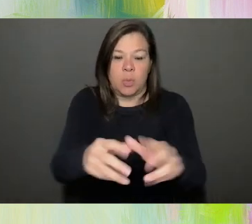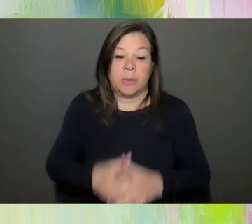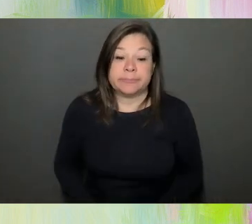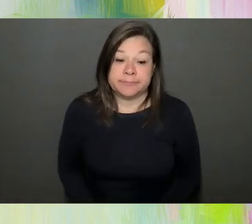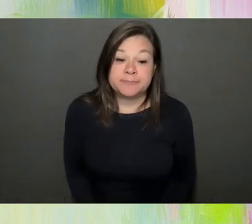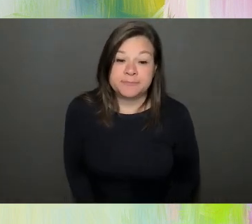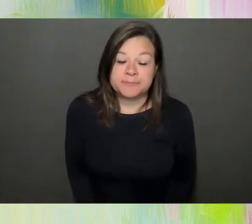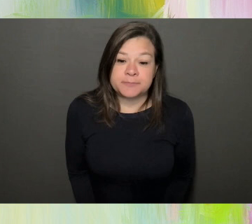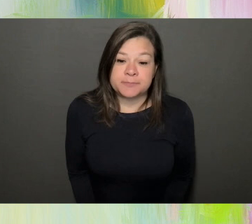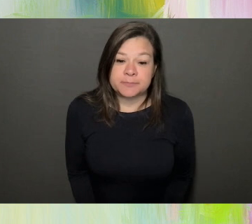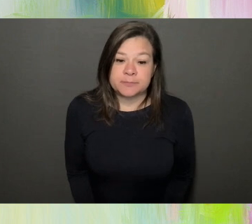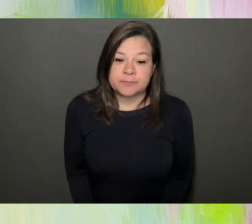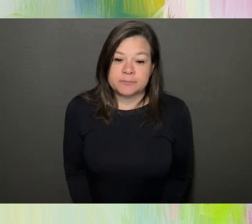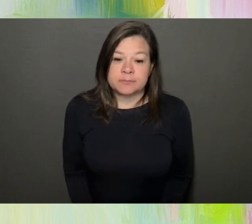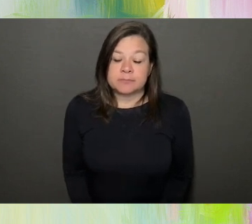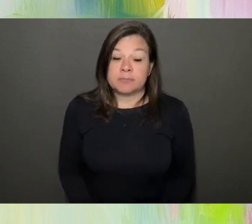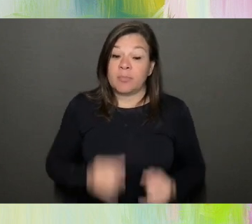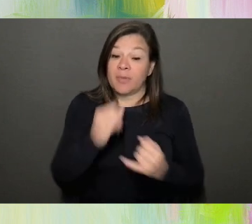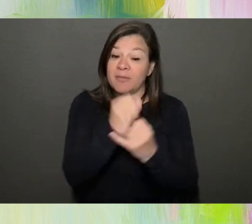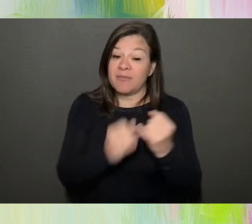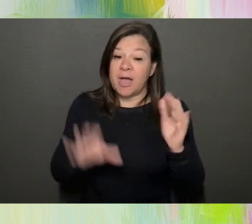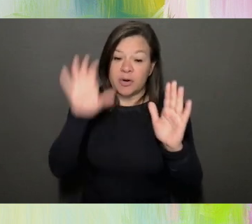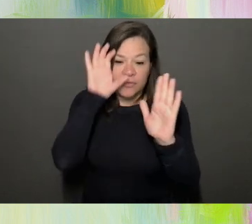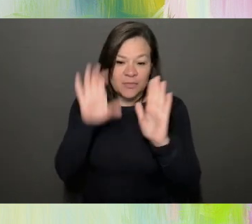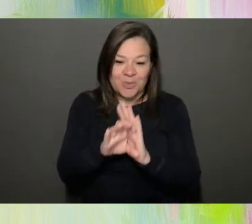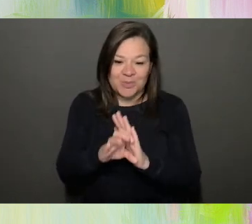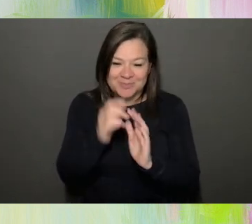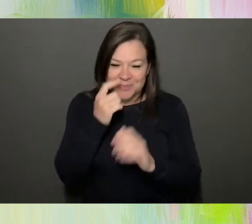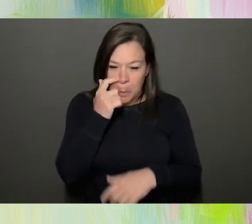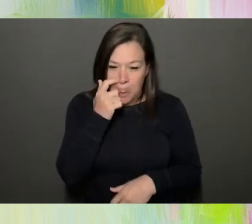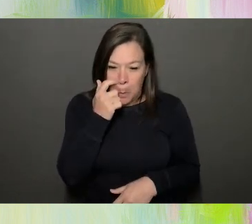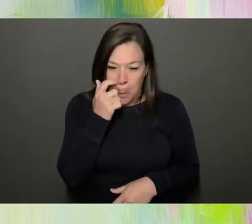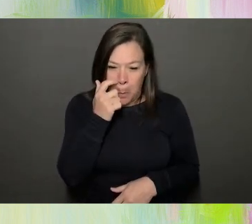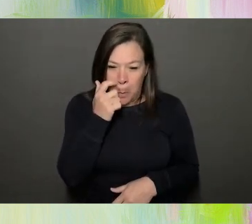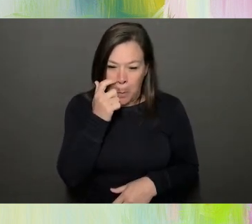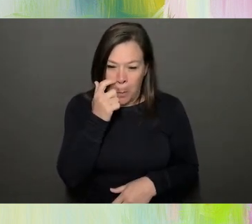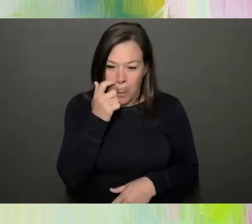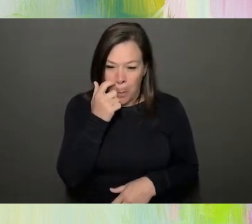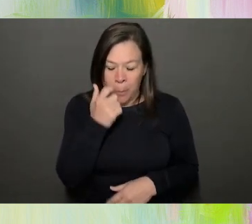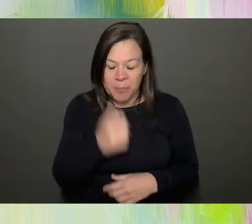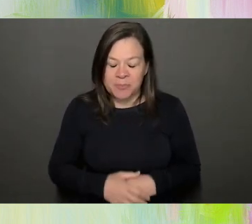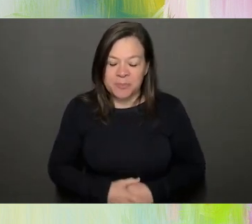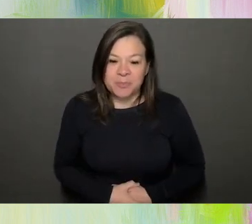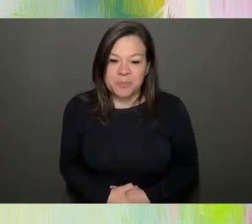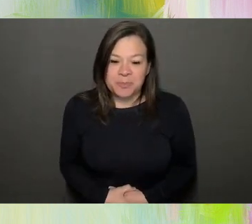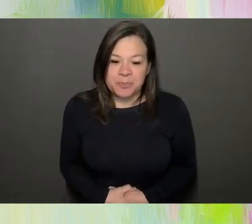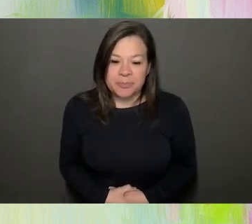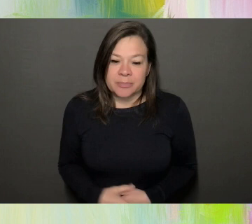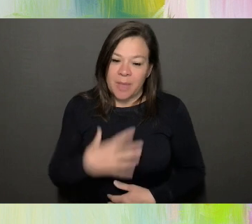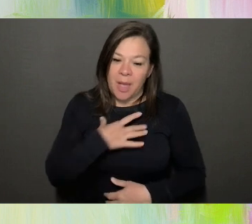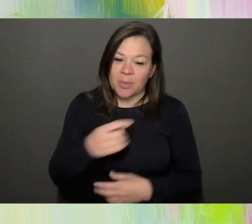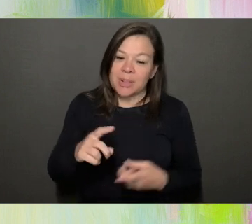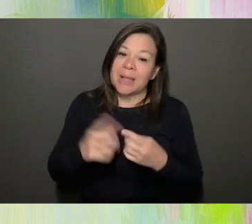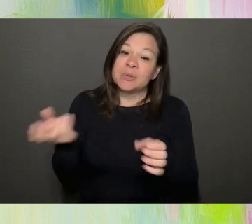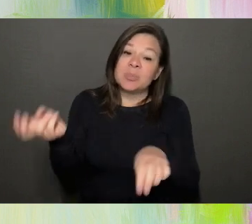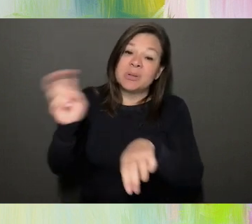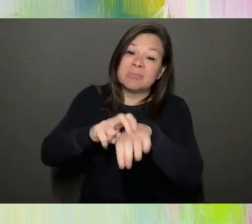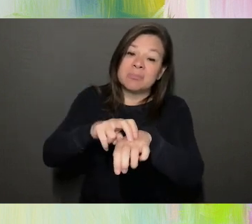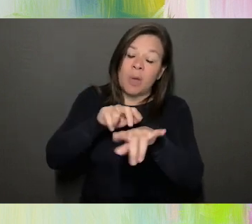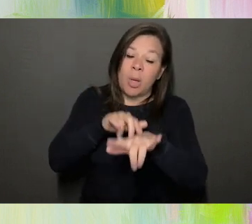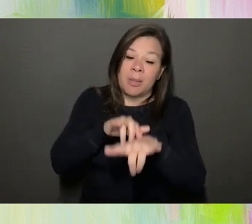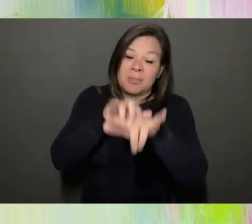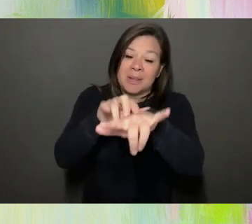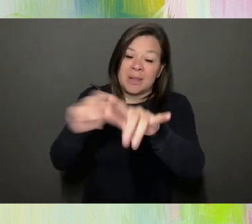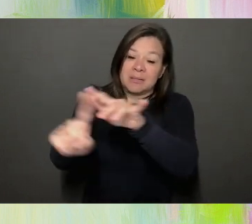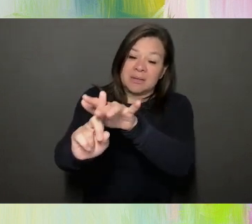One last photo from one of my participants. I would like to be on that plane escape. I would like to